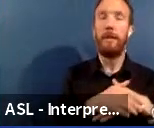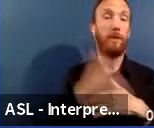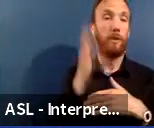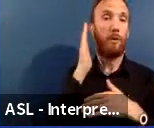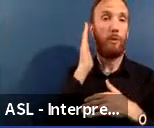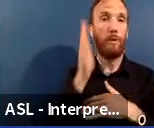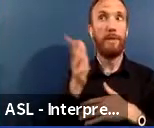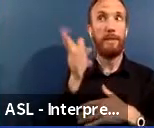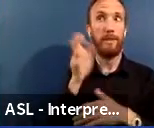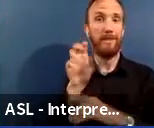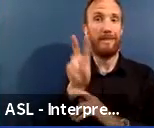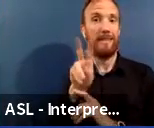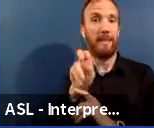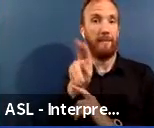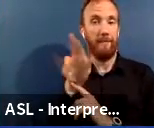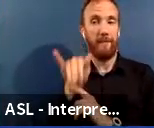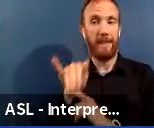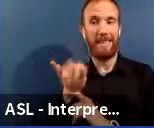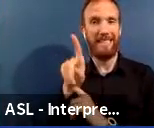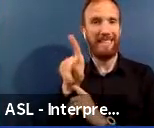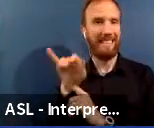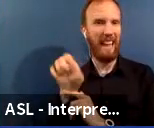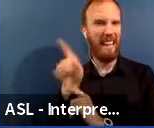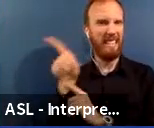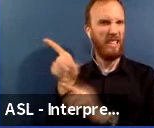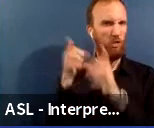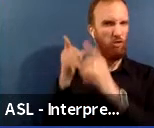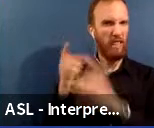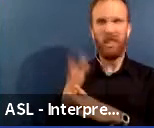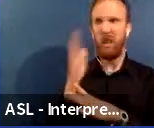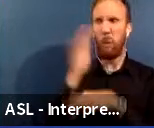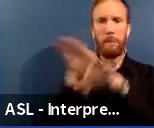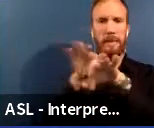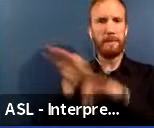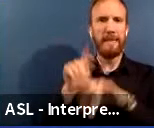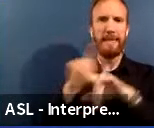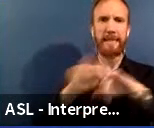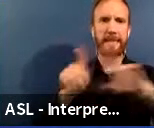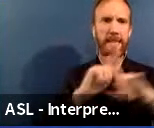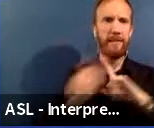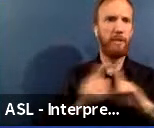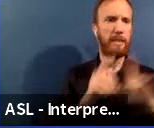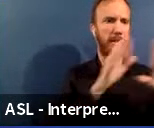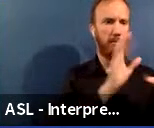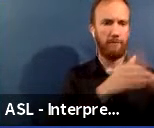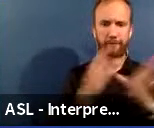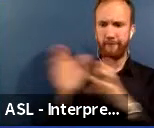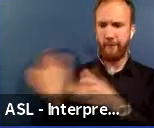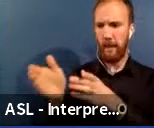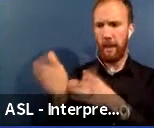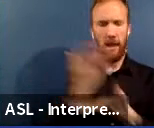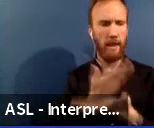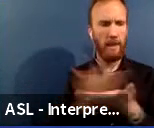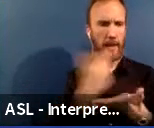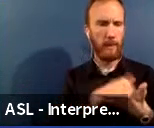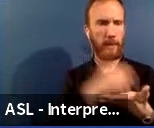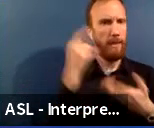Dye, Vinnie Dye, just share with you the different categories that we have in Chicago Public Schools of the ways we think about,